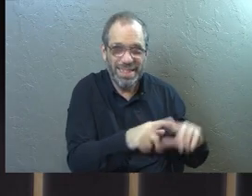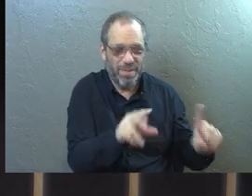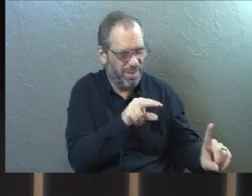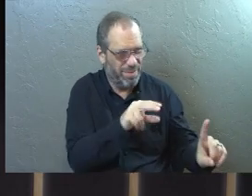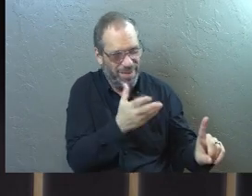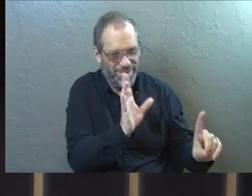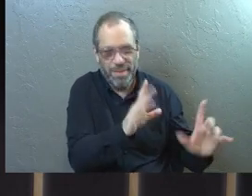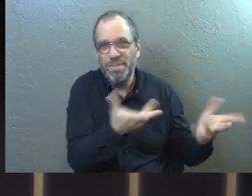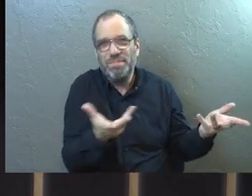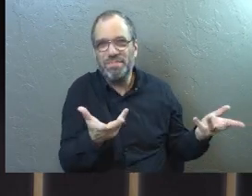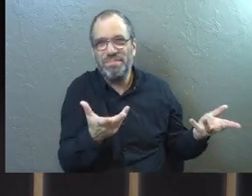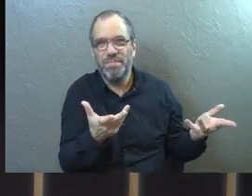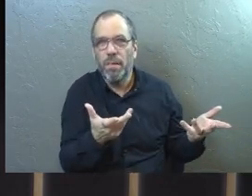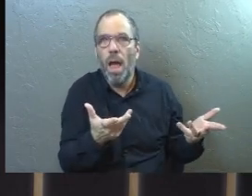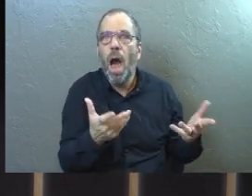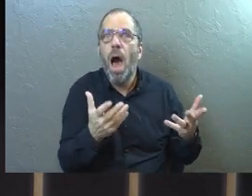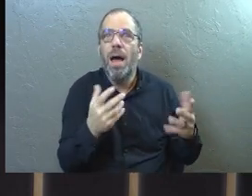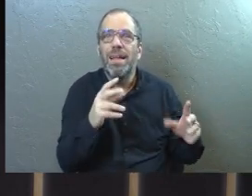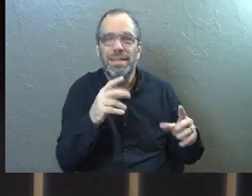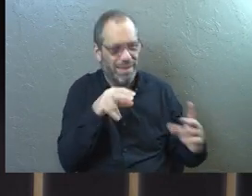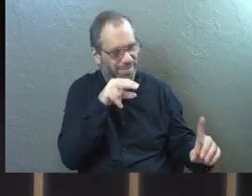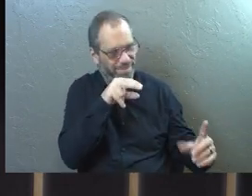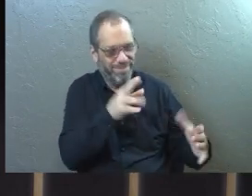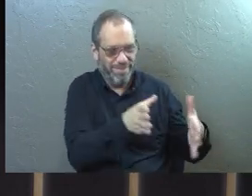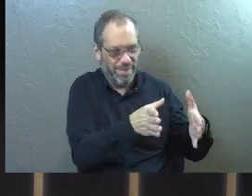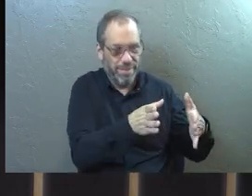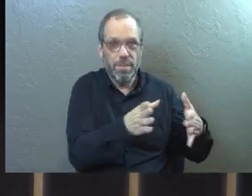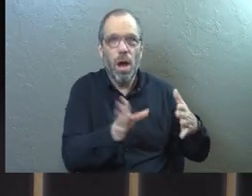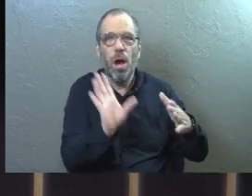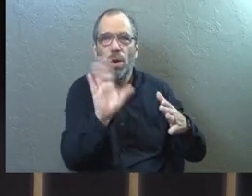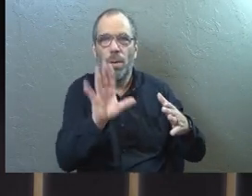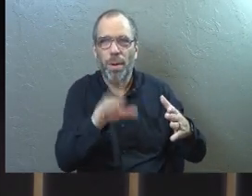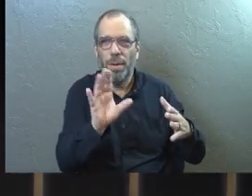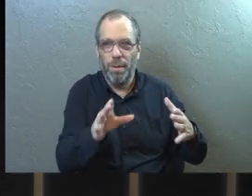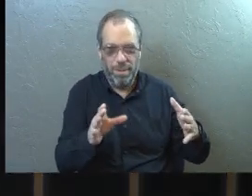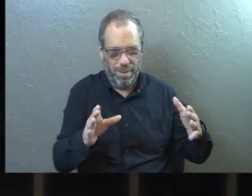different. A lot of things start to look different. Can you keep going?